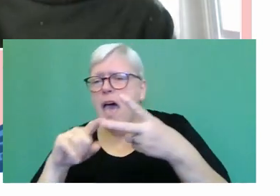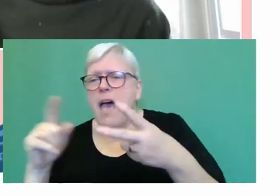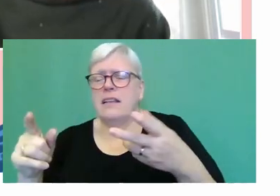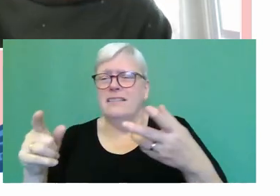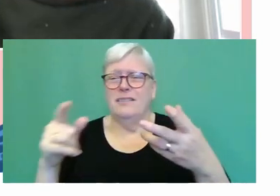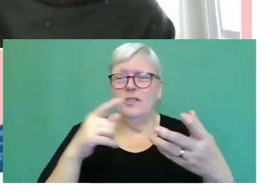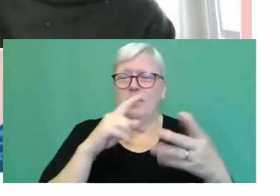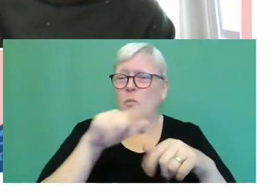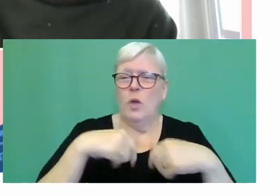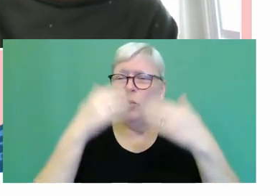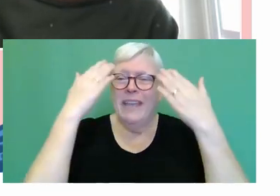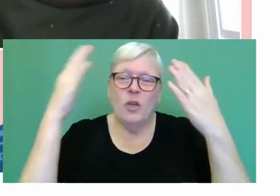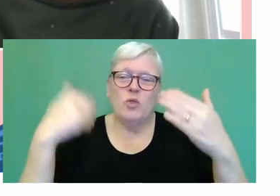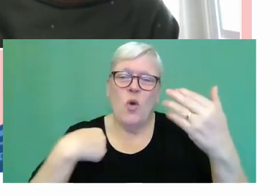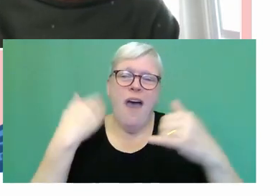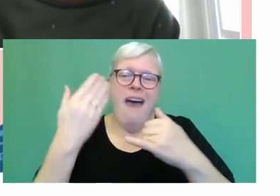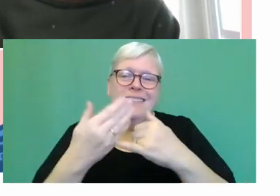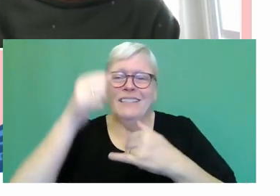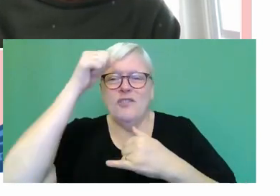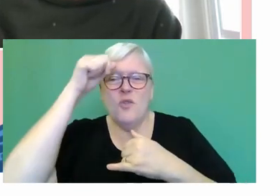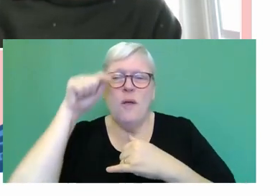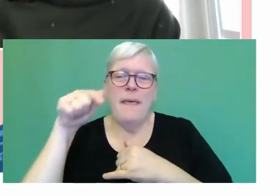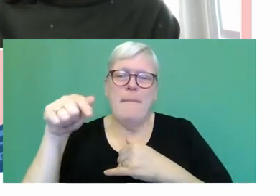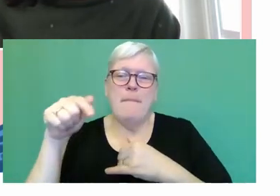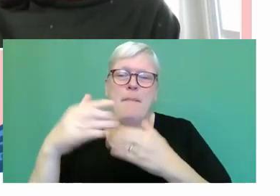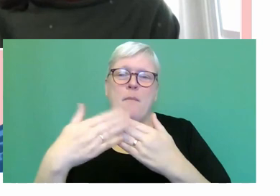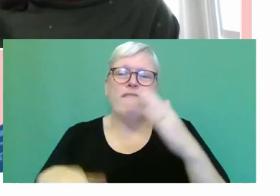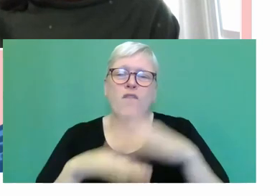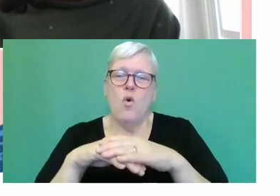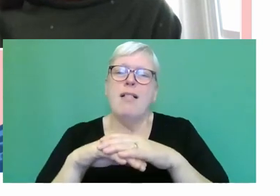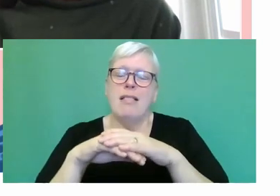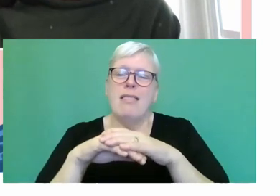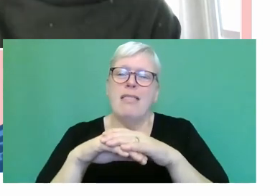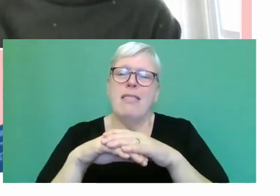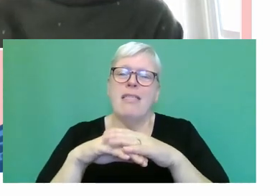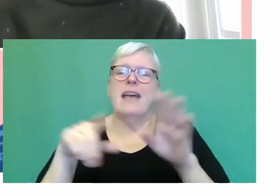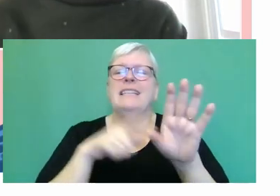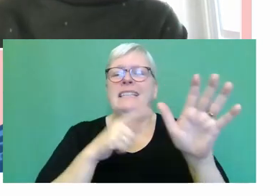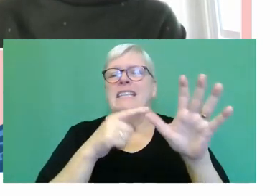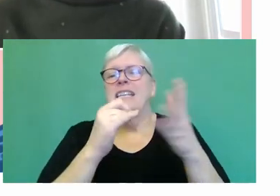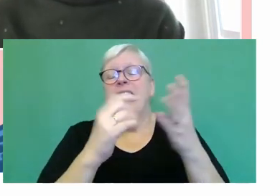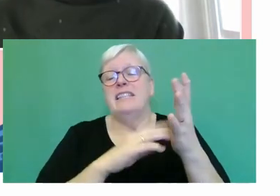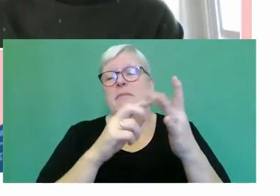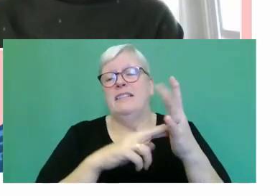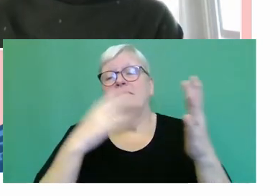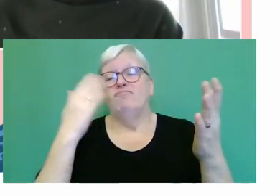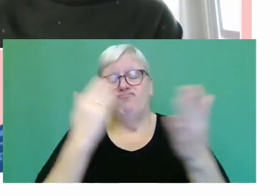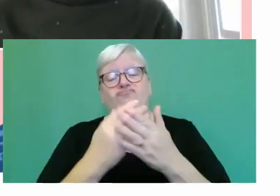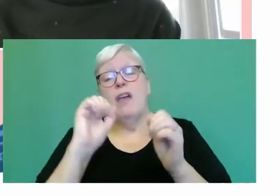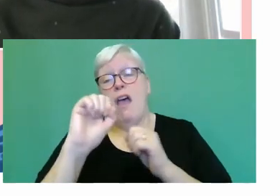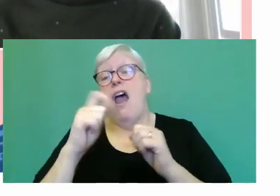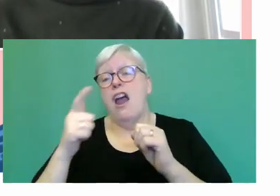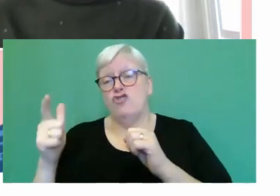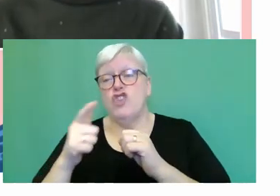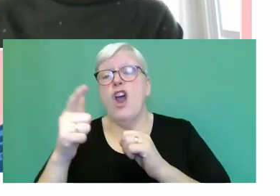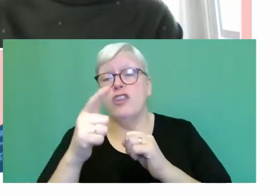that's the journey that Yasmin is on. And you say that, you said earlier, quite, you know, quite rightly, she does, she does find her